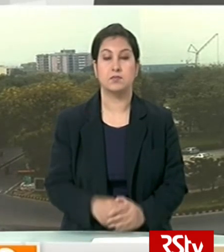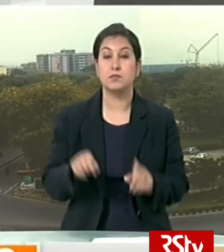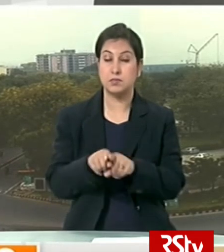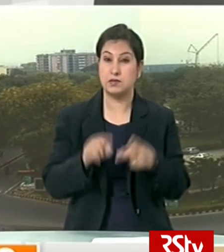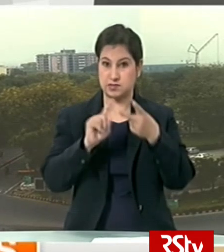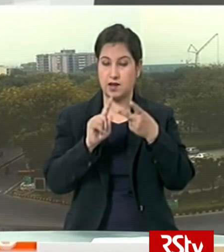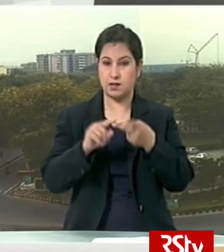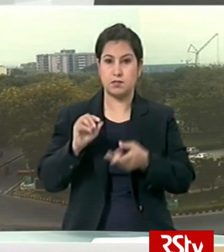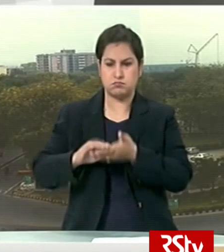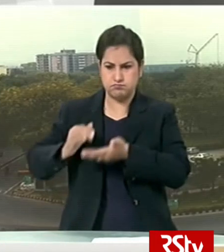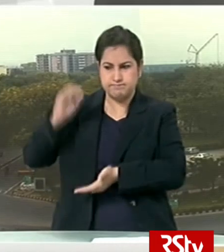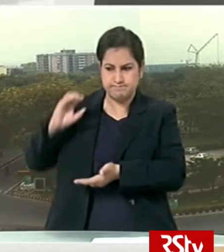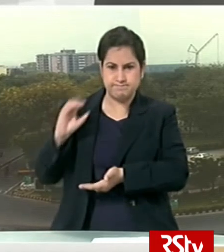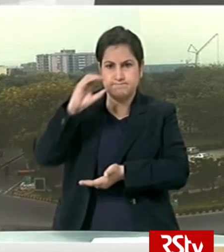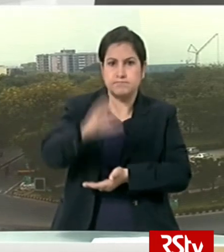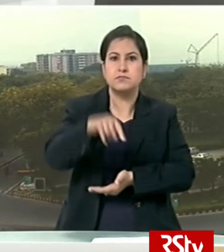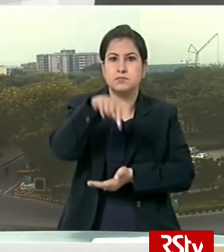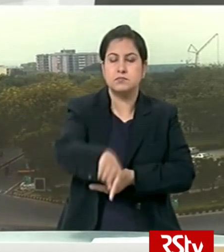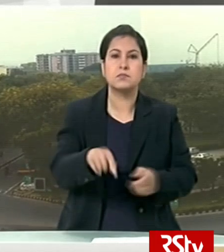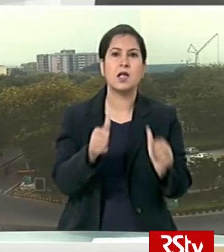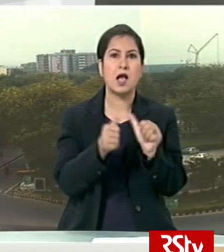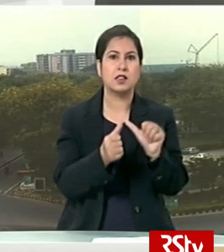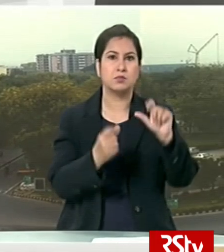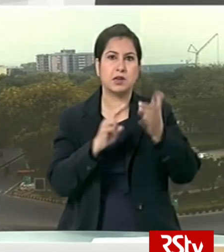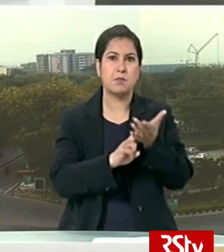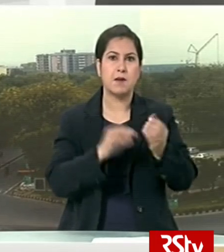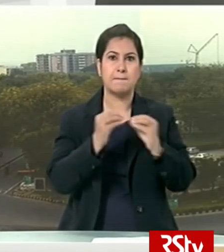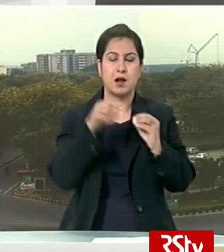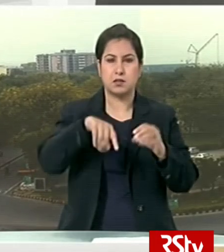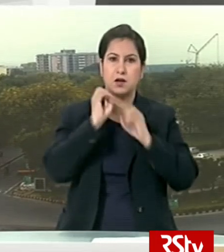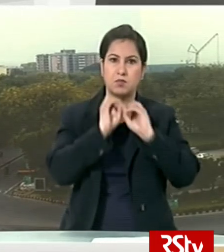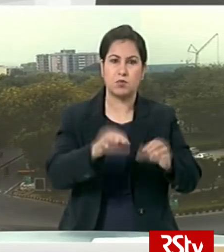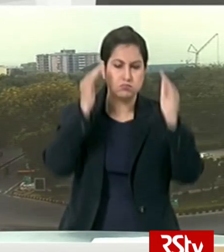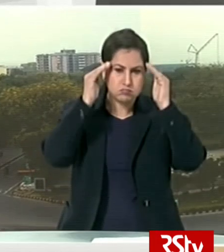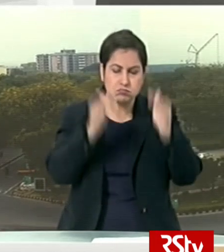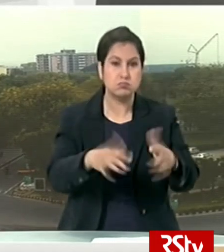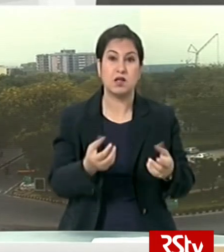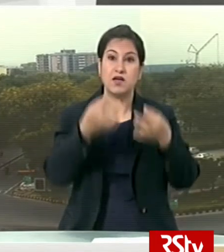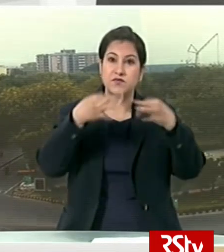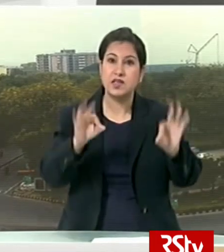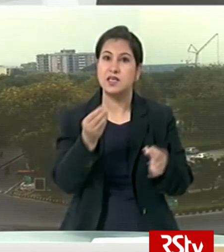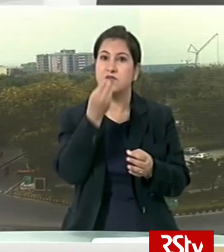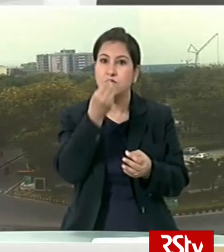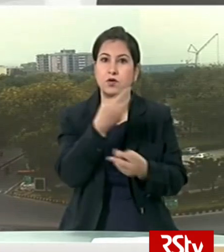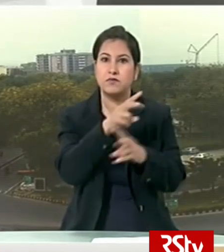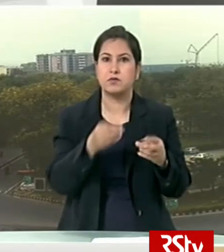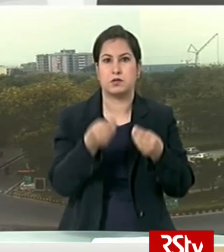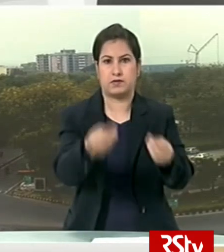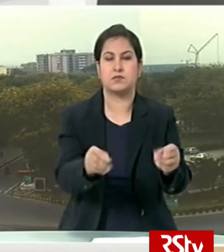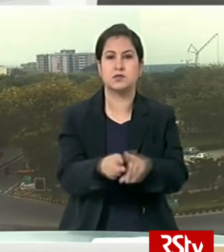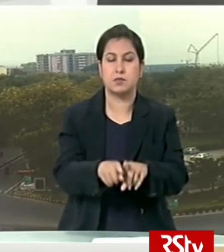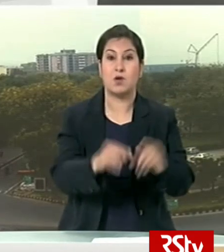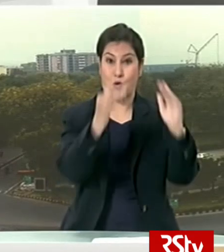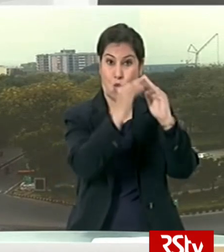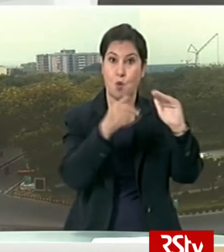second crash of atma nirbhar bharat package announcements focus on free food grain and affordable renting